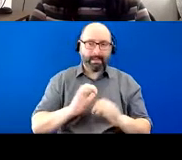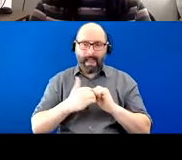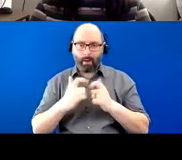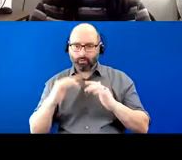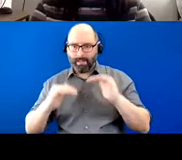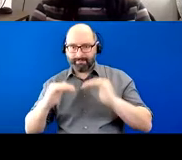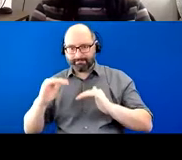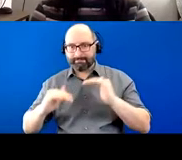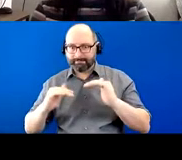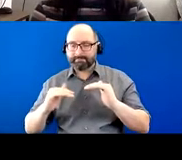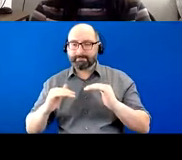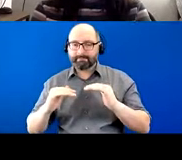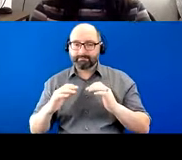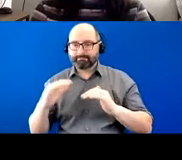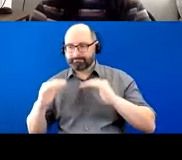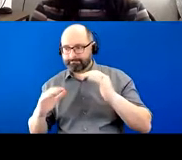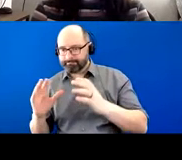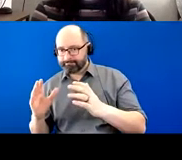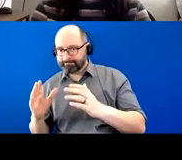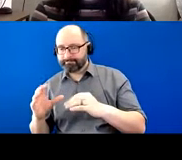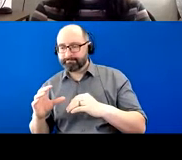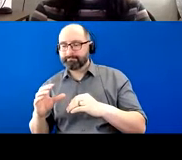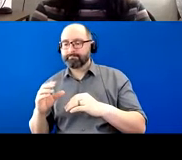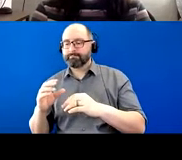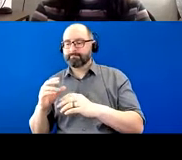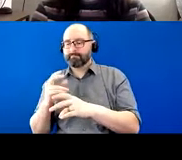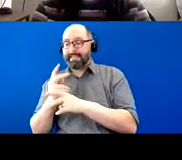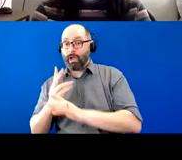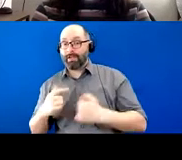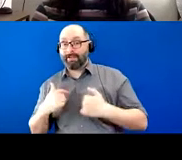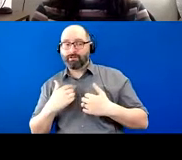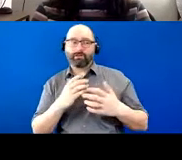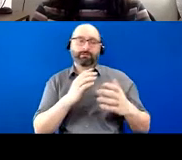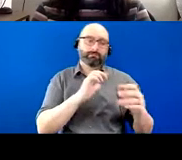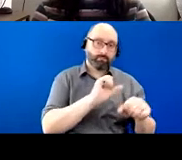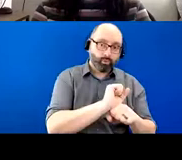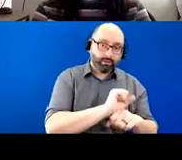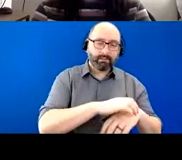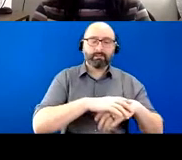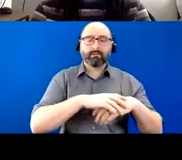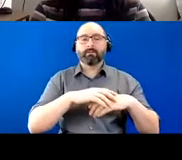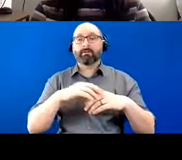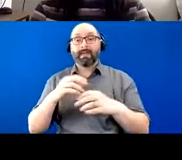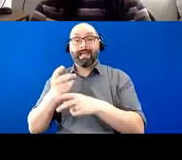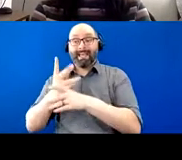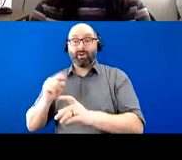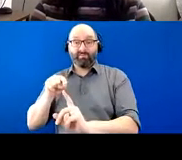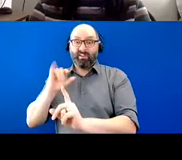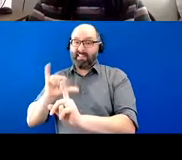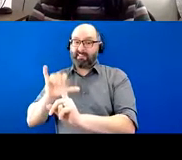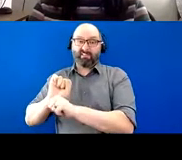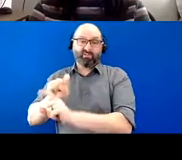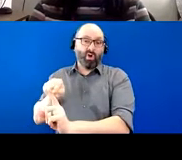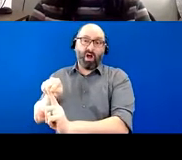uh, kind of balance between being a caregiver and working, but also, you know, as a caregiver, that is a job. So